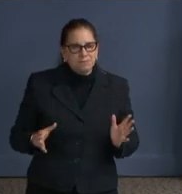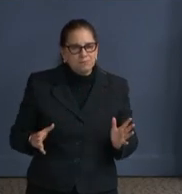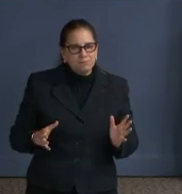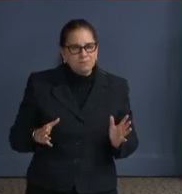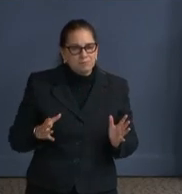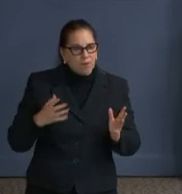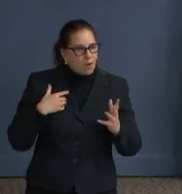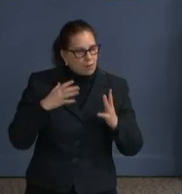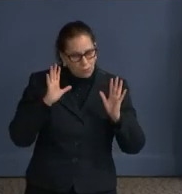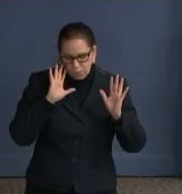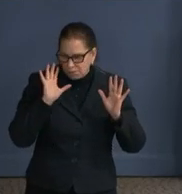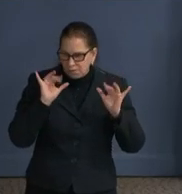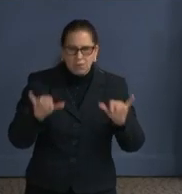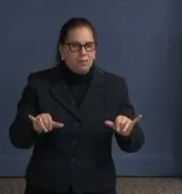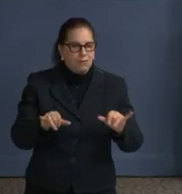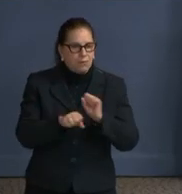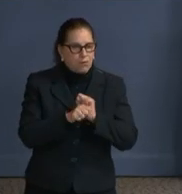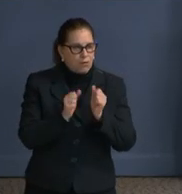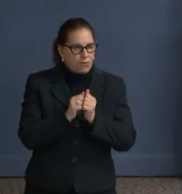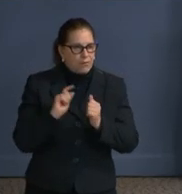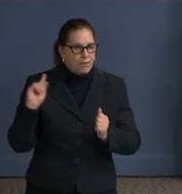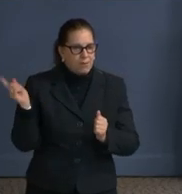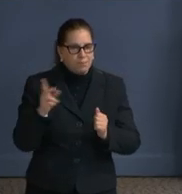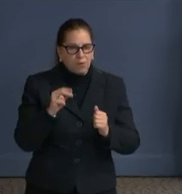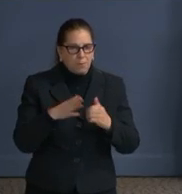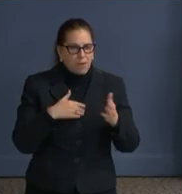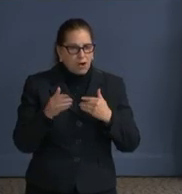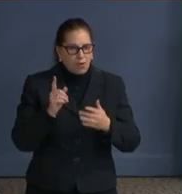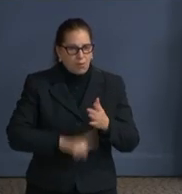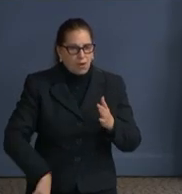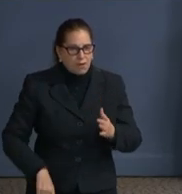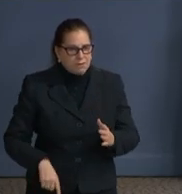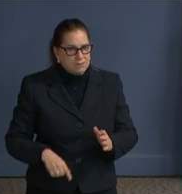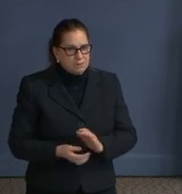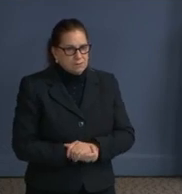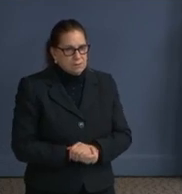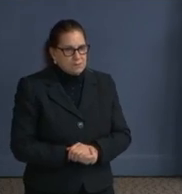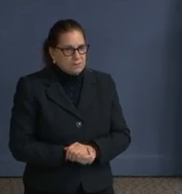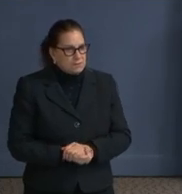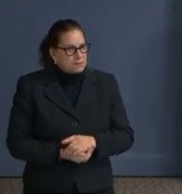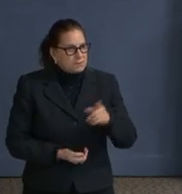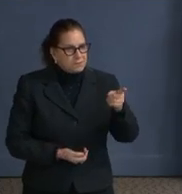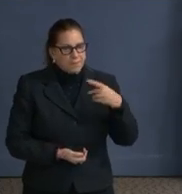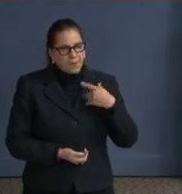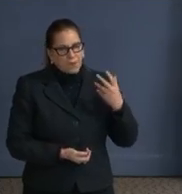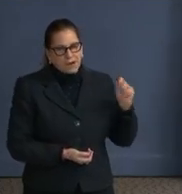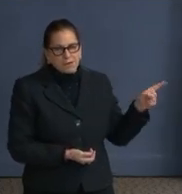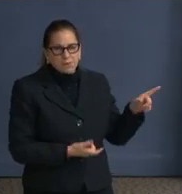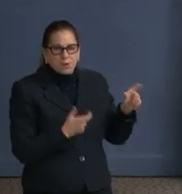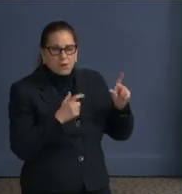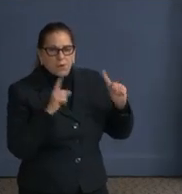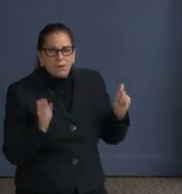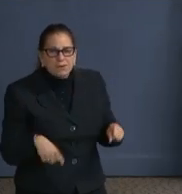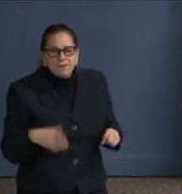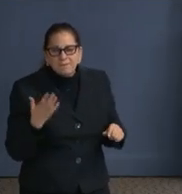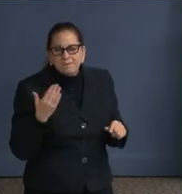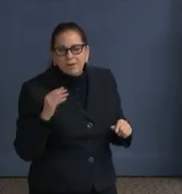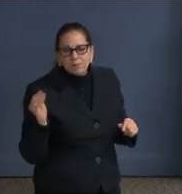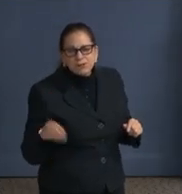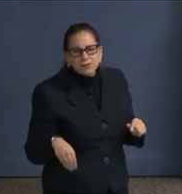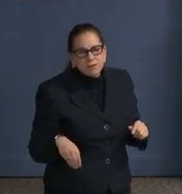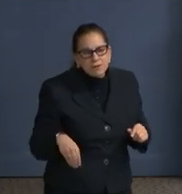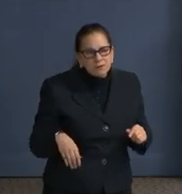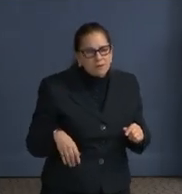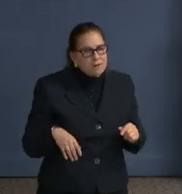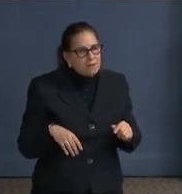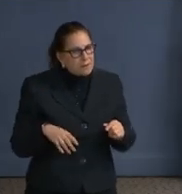whatever way possible. Yeah, thank you. then COVID quickly. I'm just wondering with the 15% increase in allocation that's coming, I guess next week.